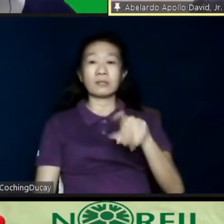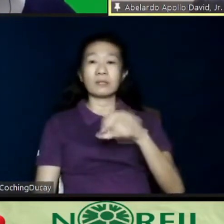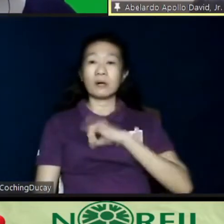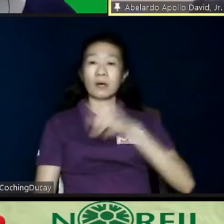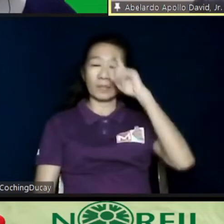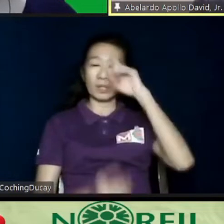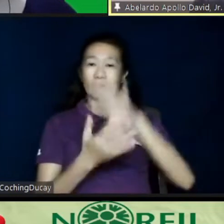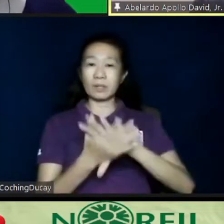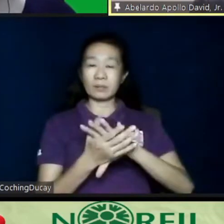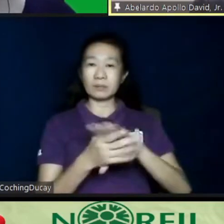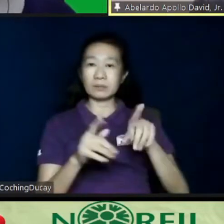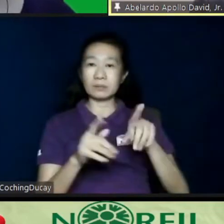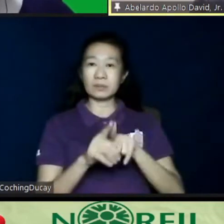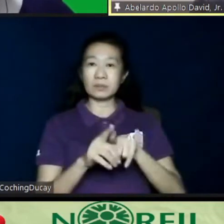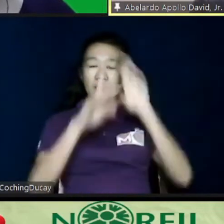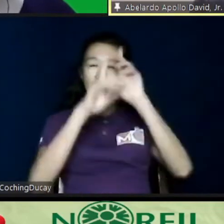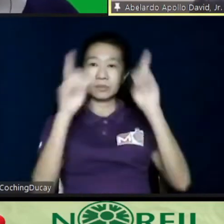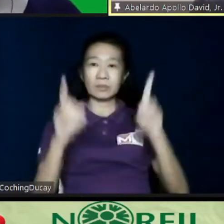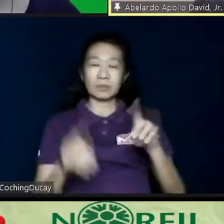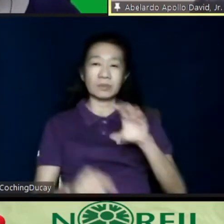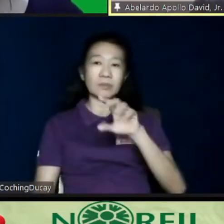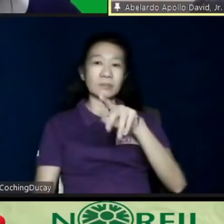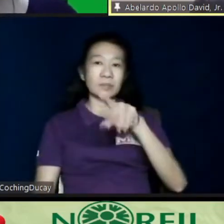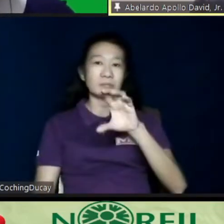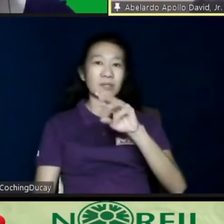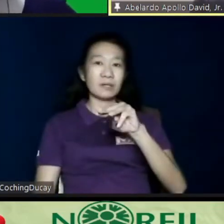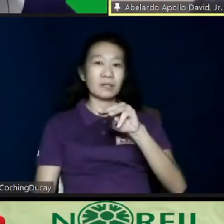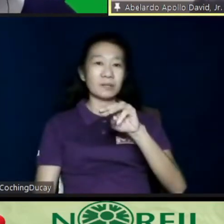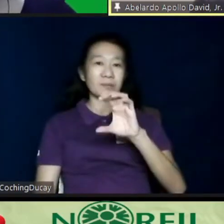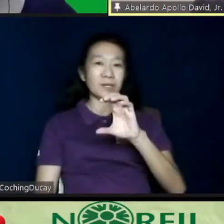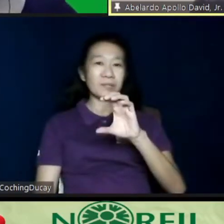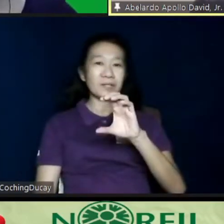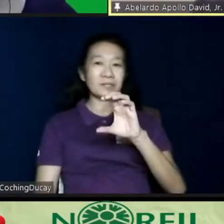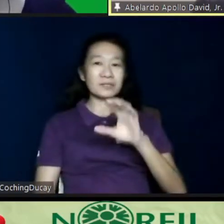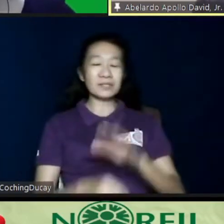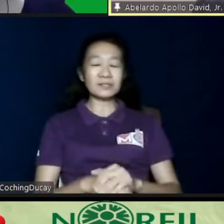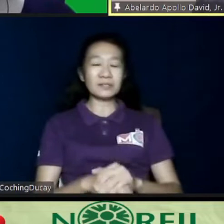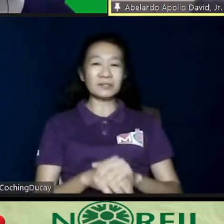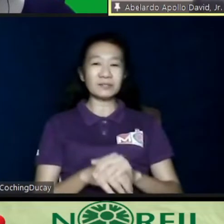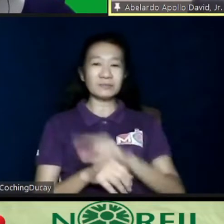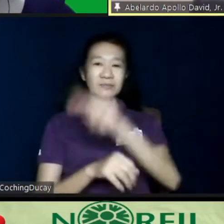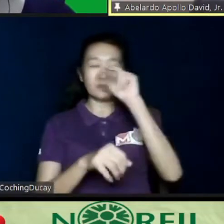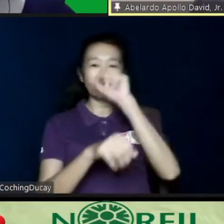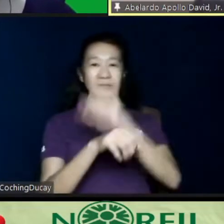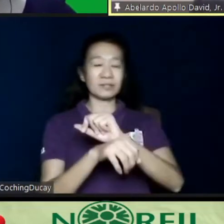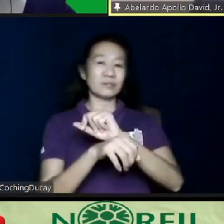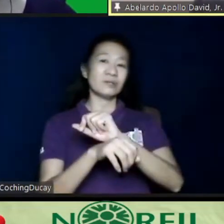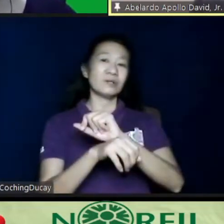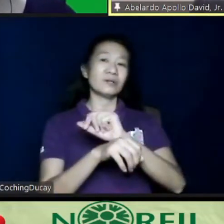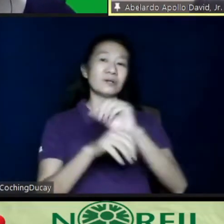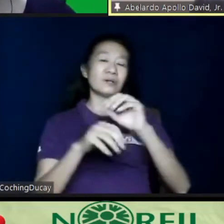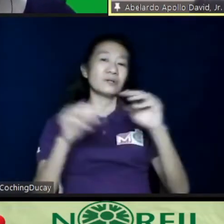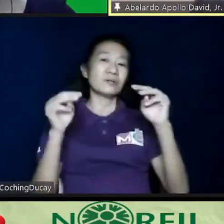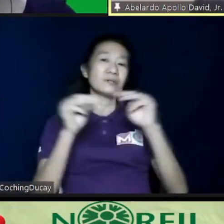NeuroDev Department of PCMC also helped organize this National Conference on Autism. I